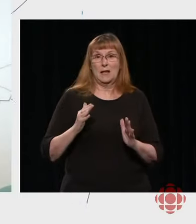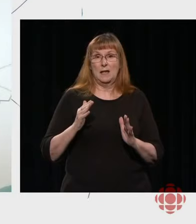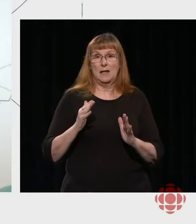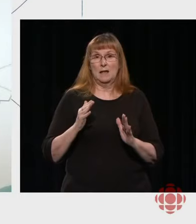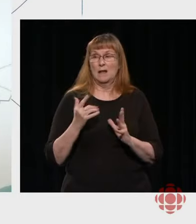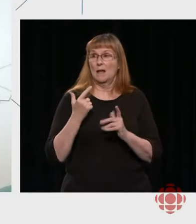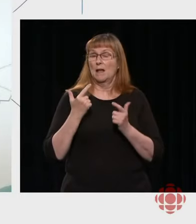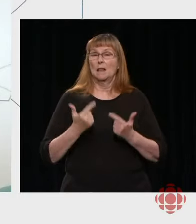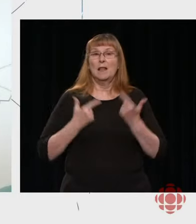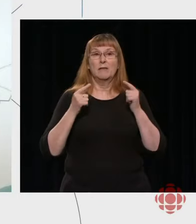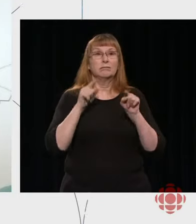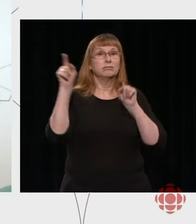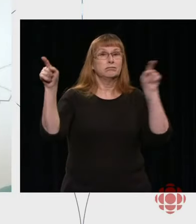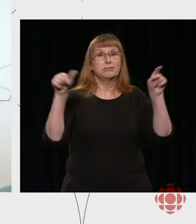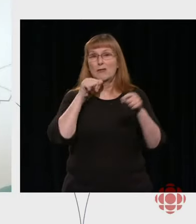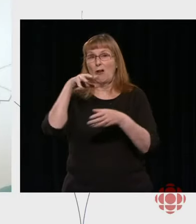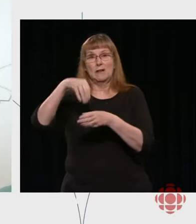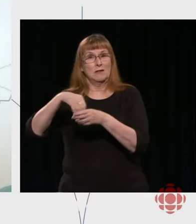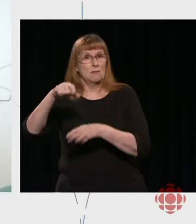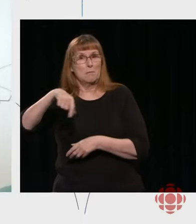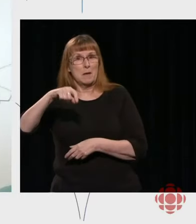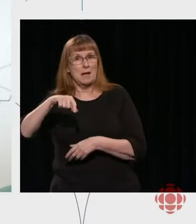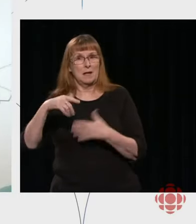question for you from Ontario.